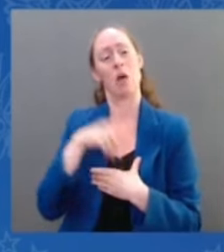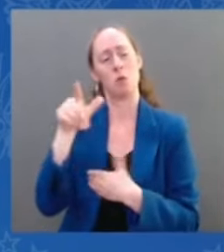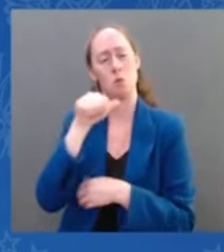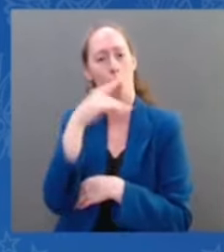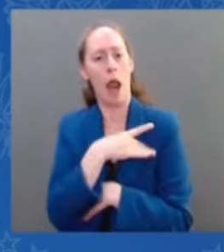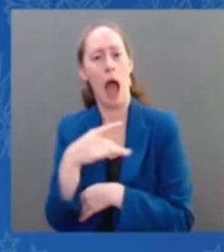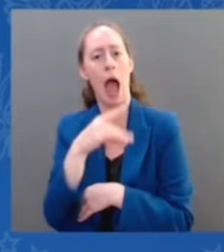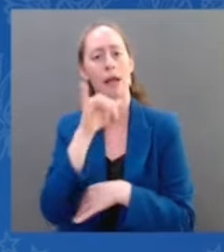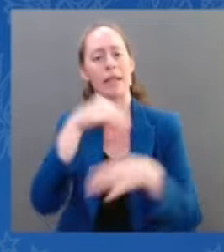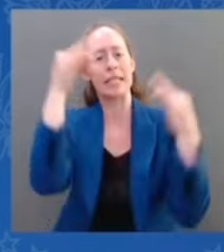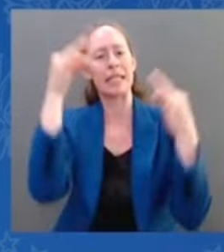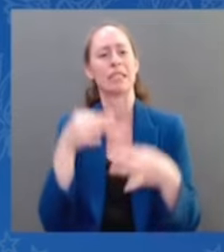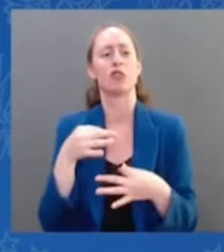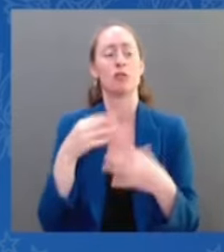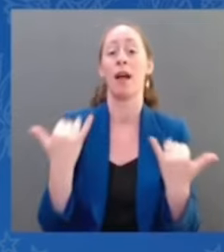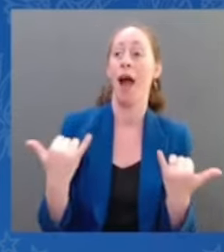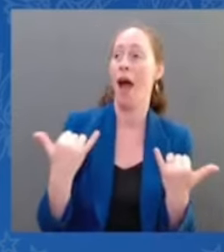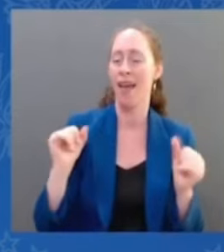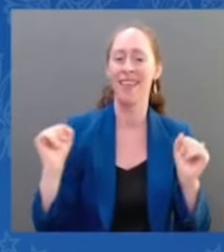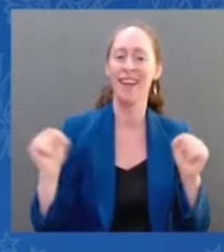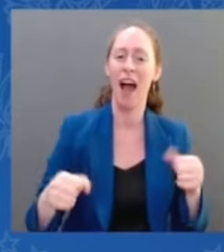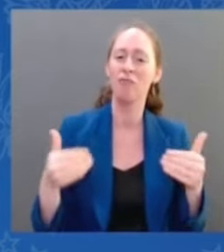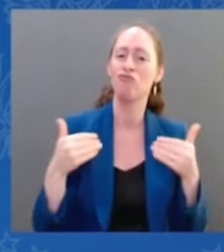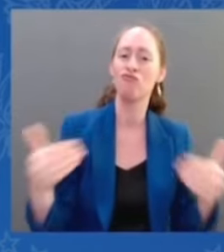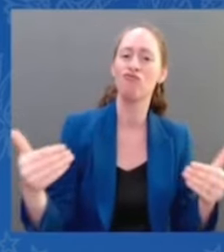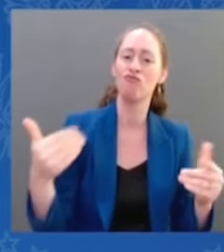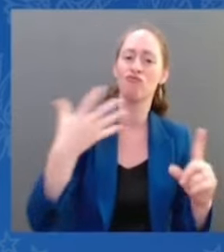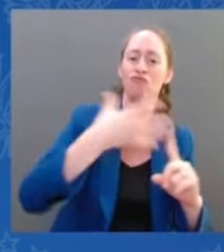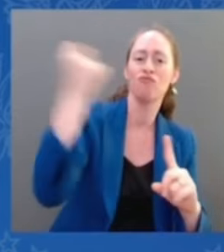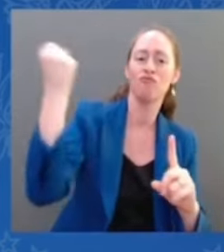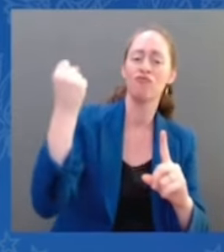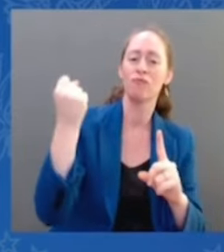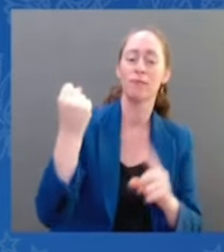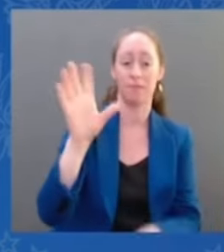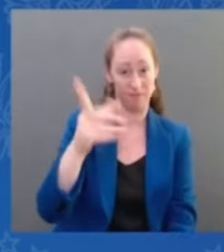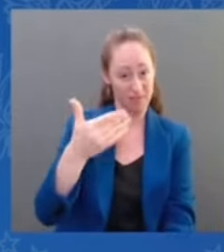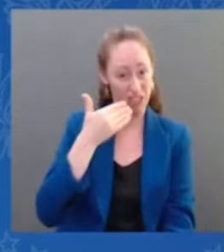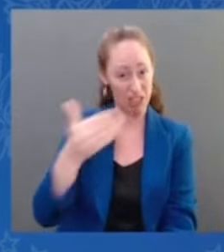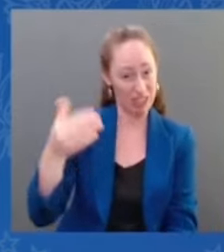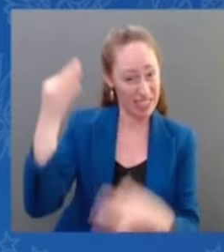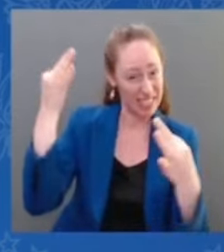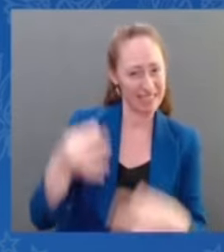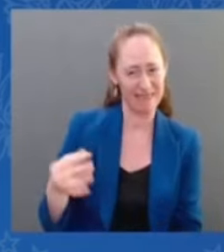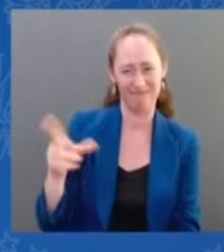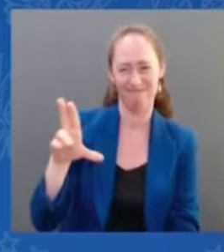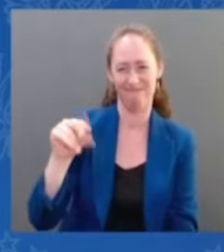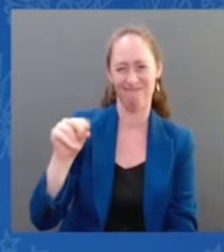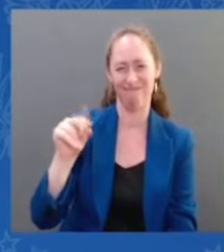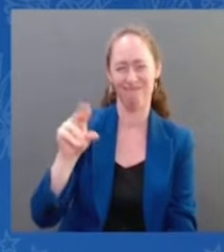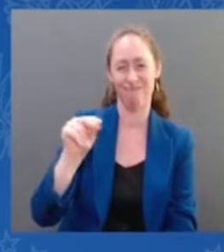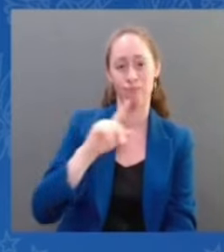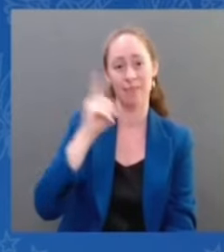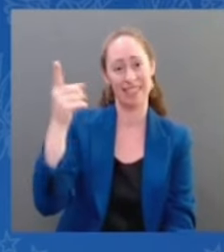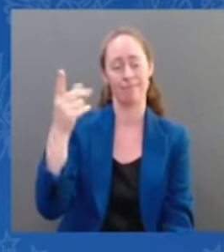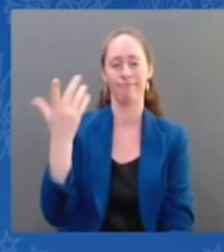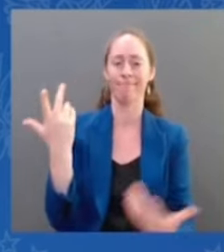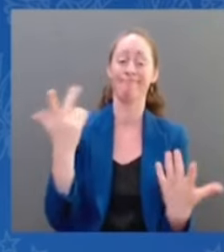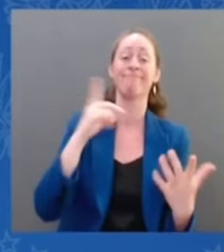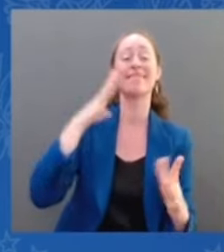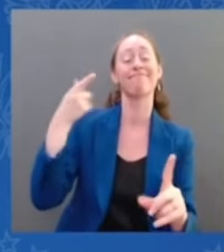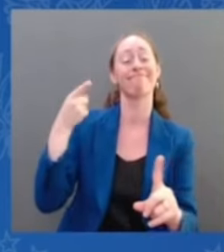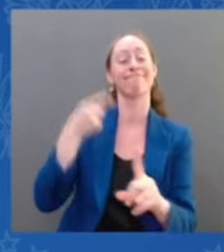power. On the day the Dobbs decision came down, I immediately announced what I would do. But I also made it clear